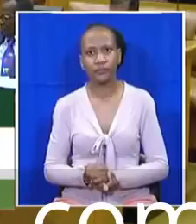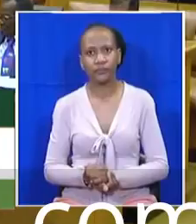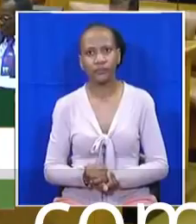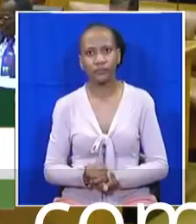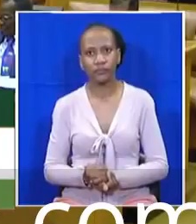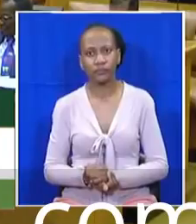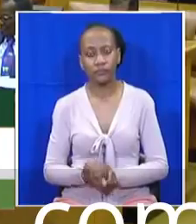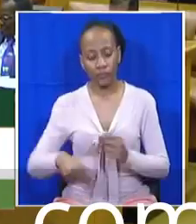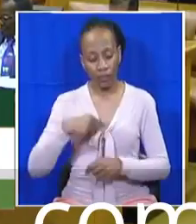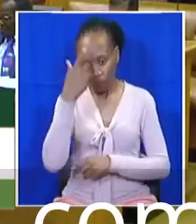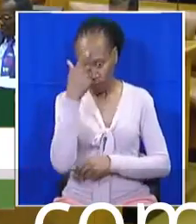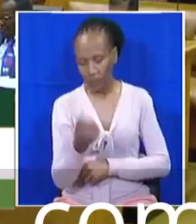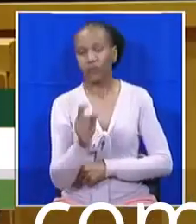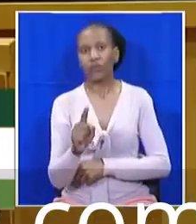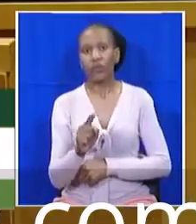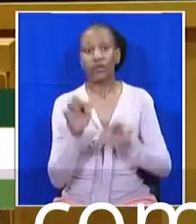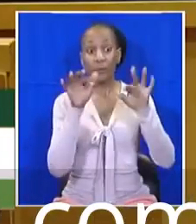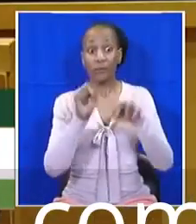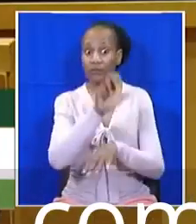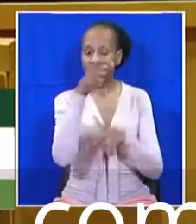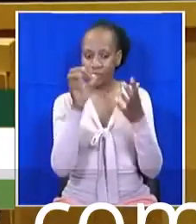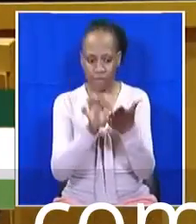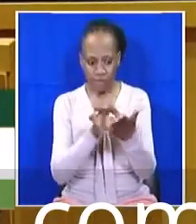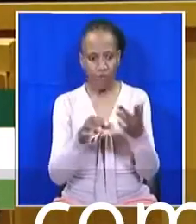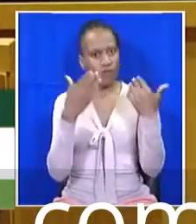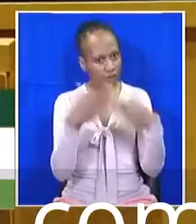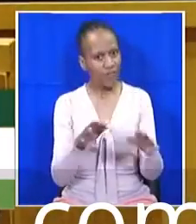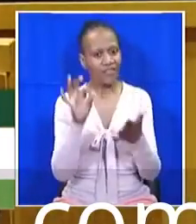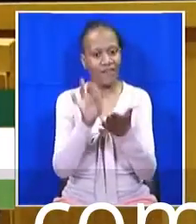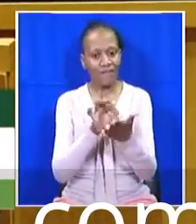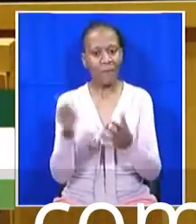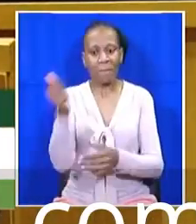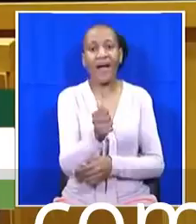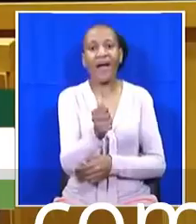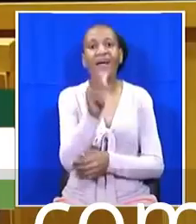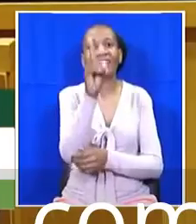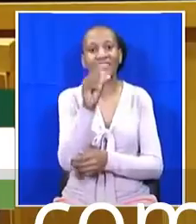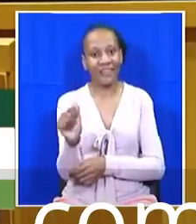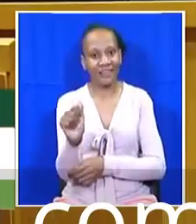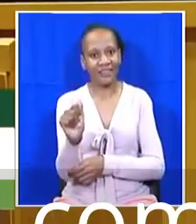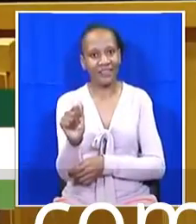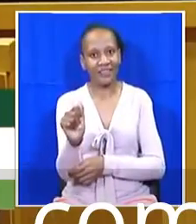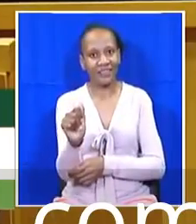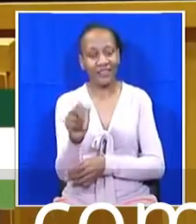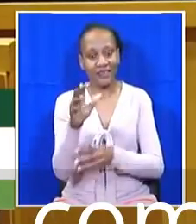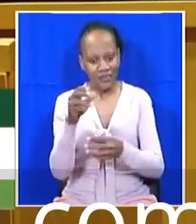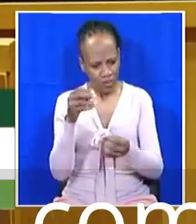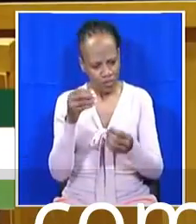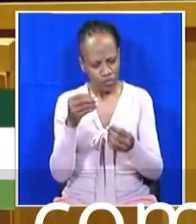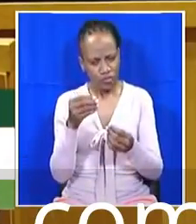We believe that the voters have spoken in the democratic elections part of part of a democracy,